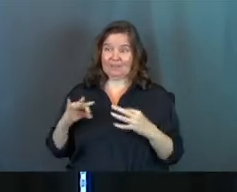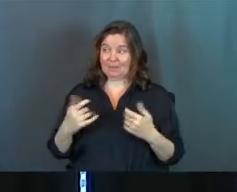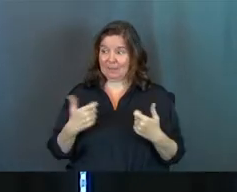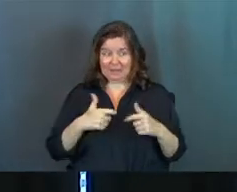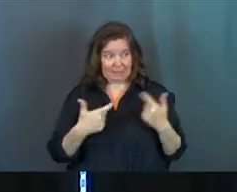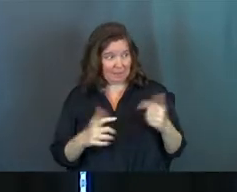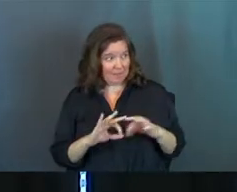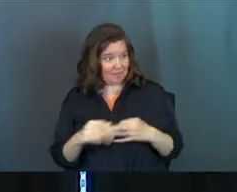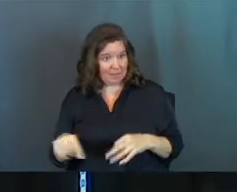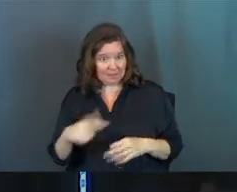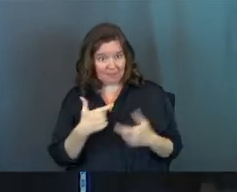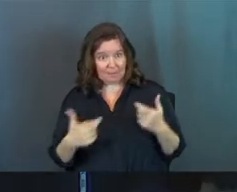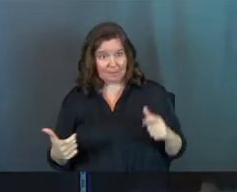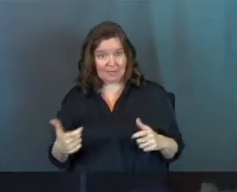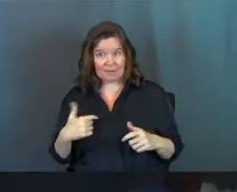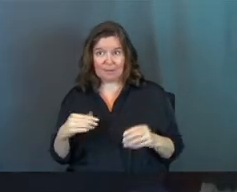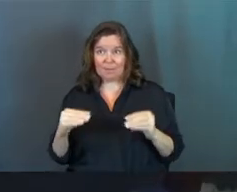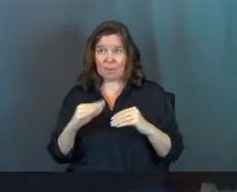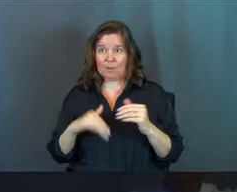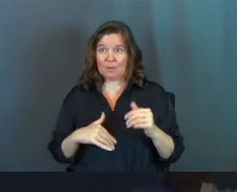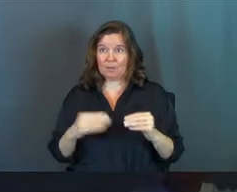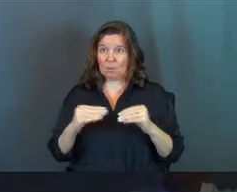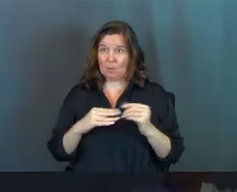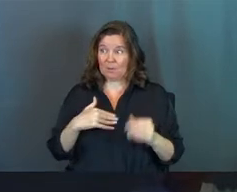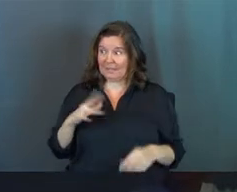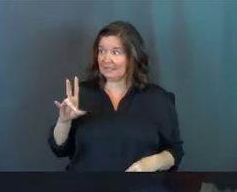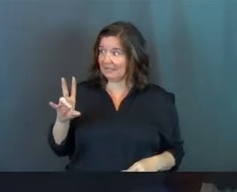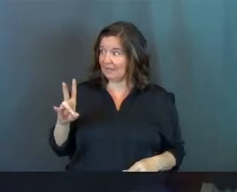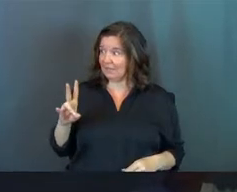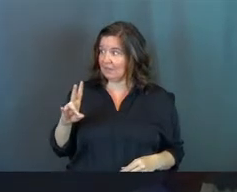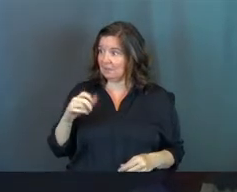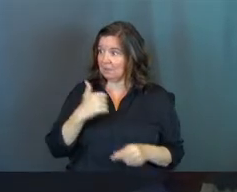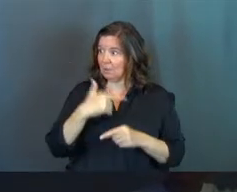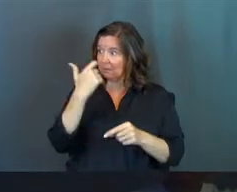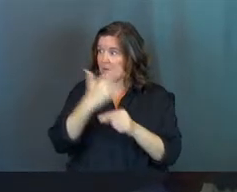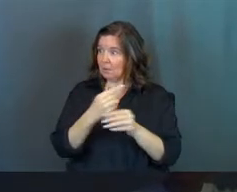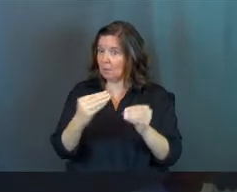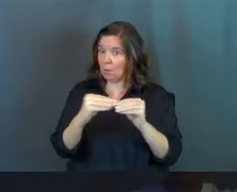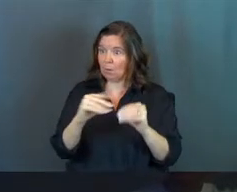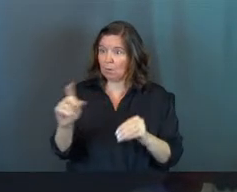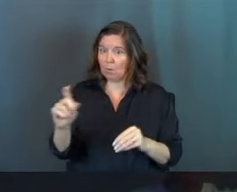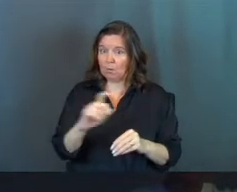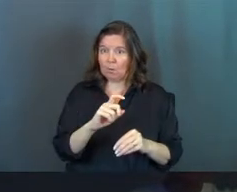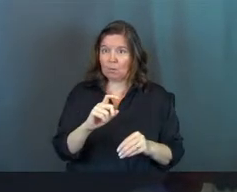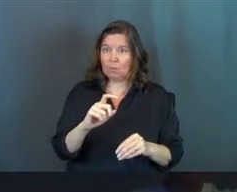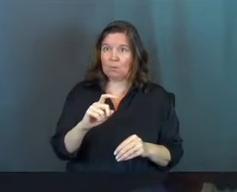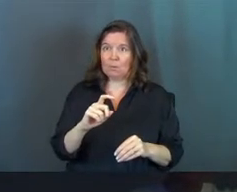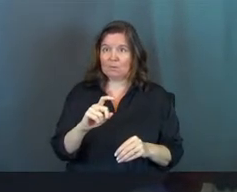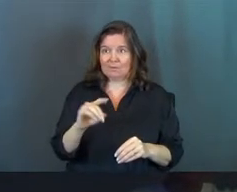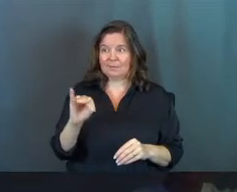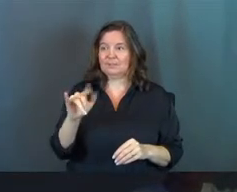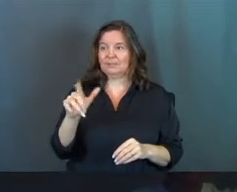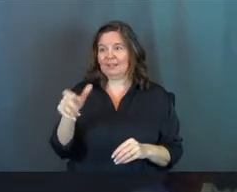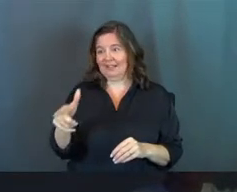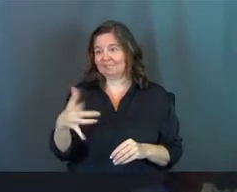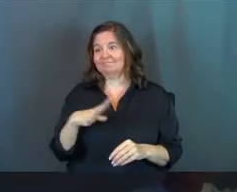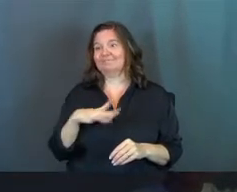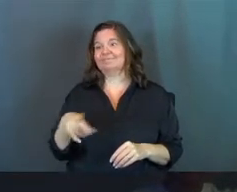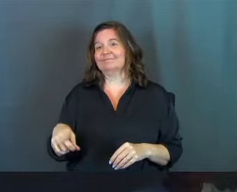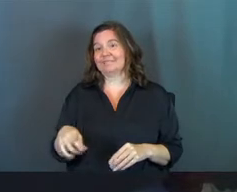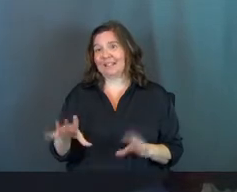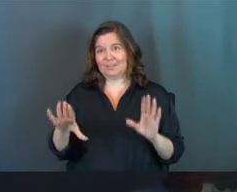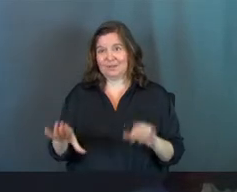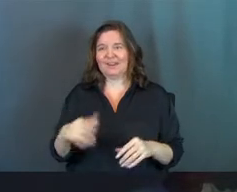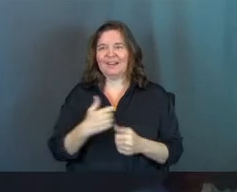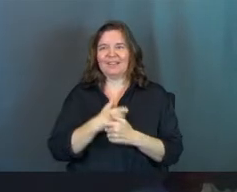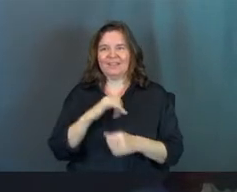big family members? Anybody got big families in here? Anybody got more than seven siblings? Nichelle, that's what I'm talking about. That's